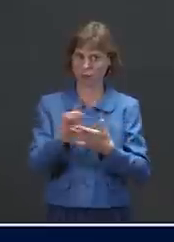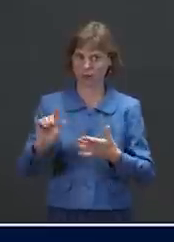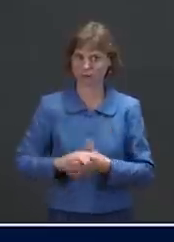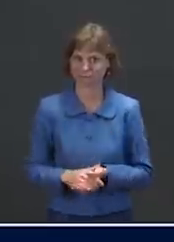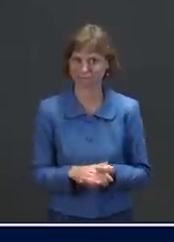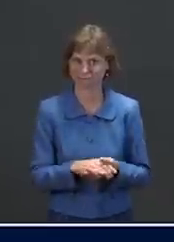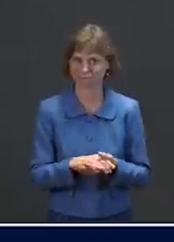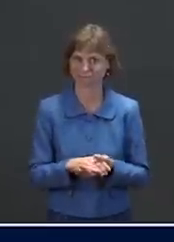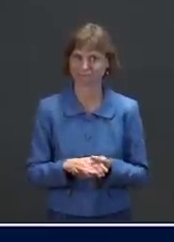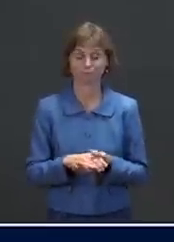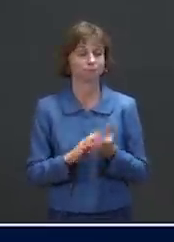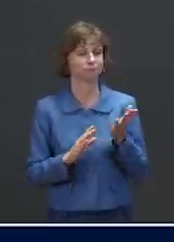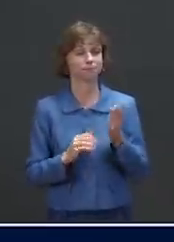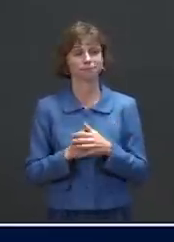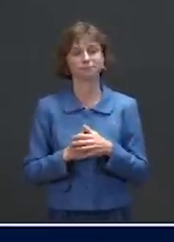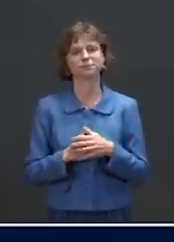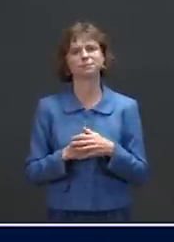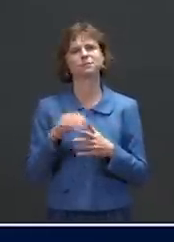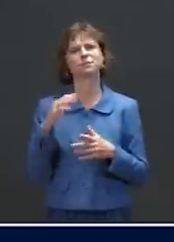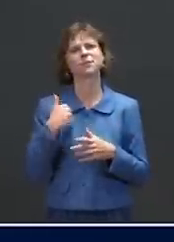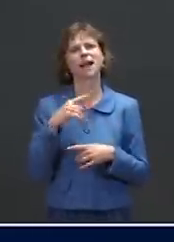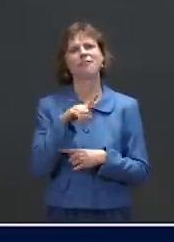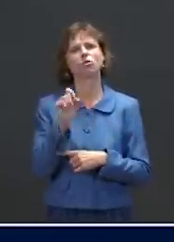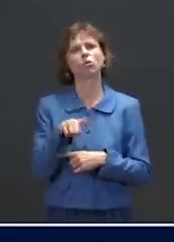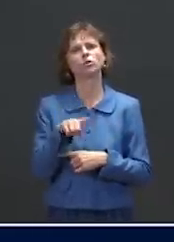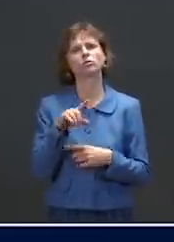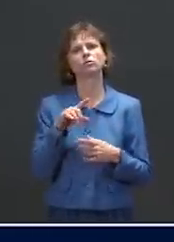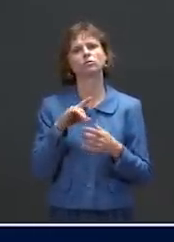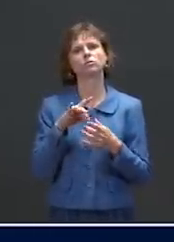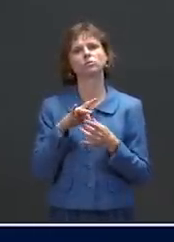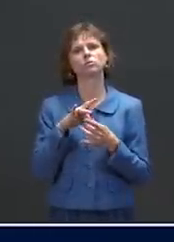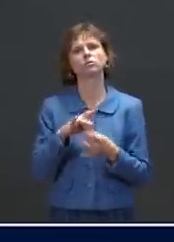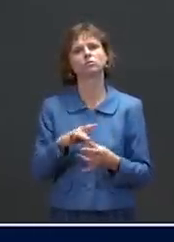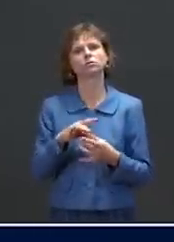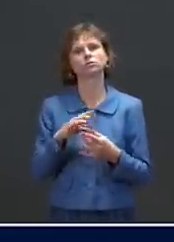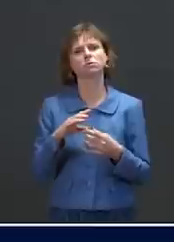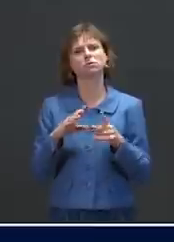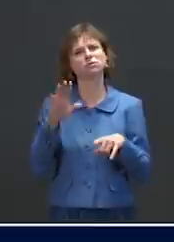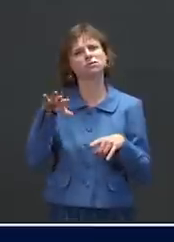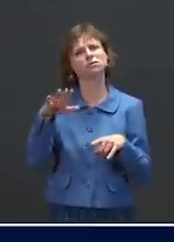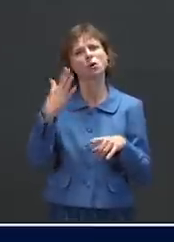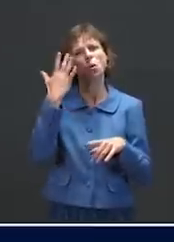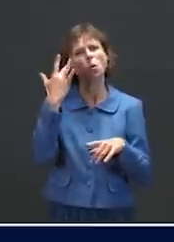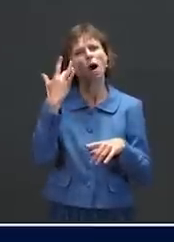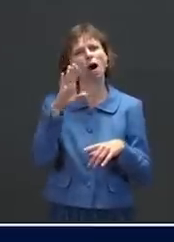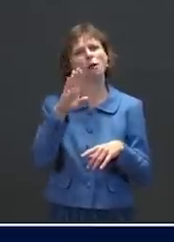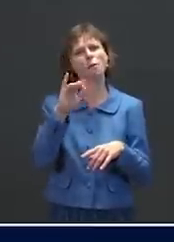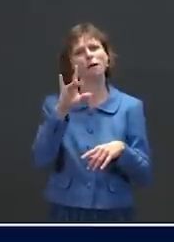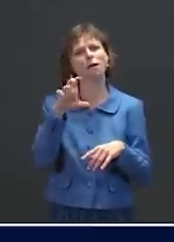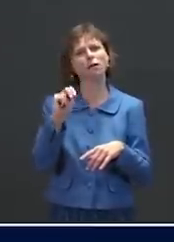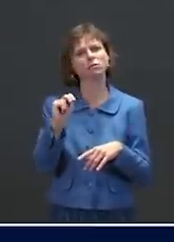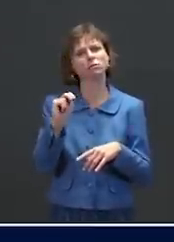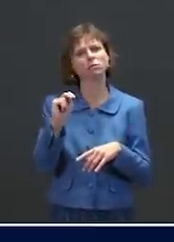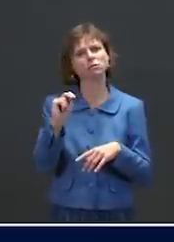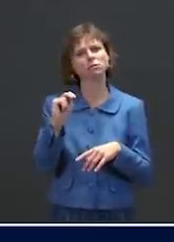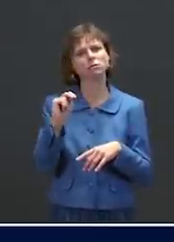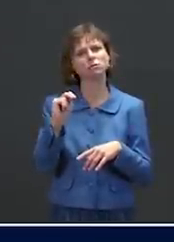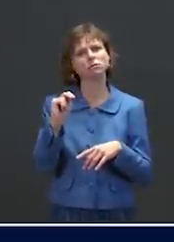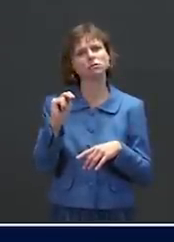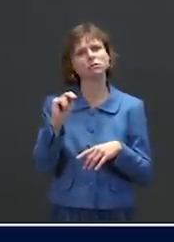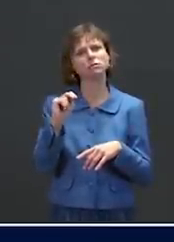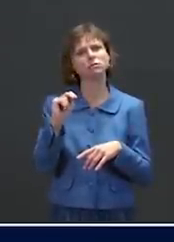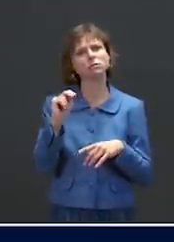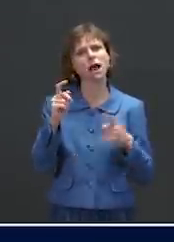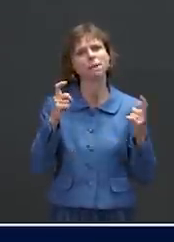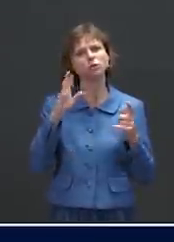Go ahead. Thank you, Jen. I do have a question on COVID, but first on energy. When is it that the Biden administration is going to let the thousands